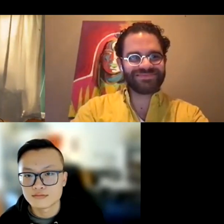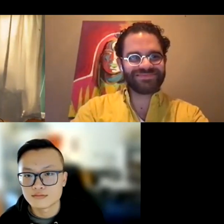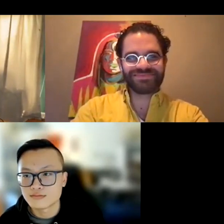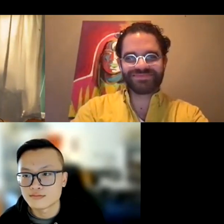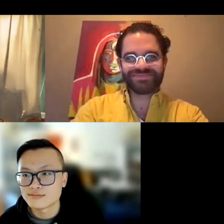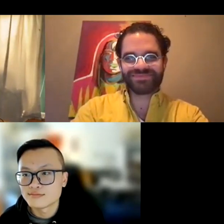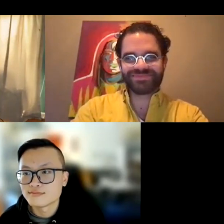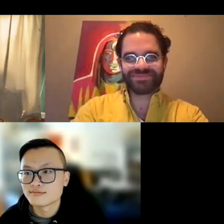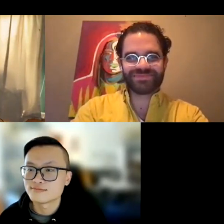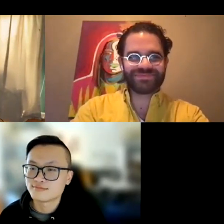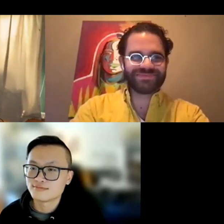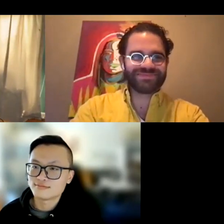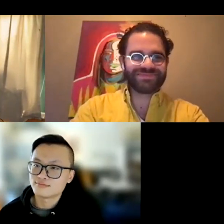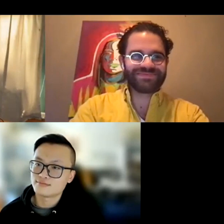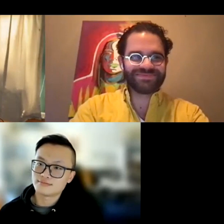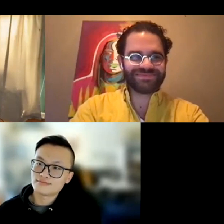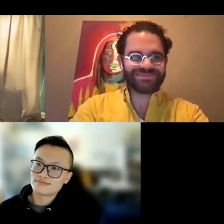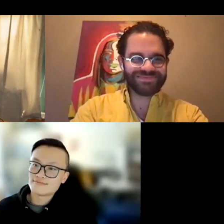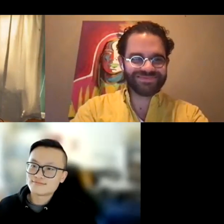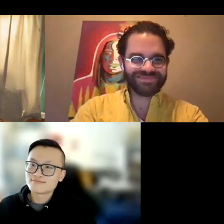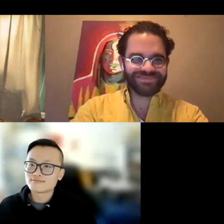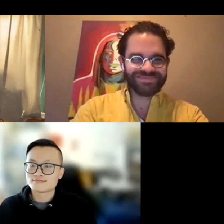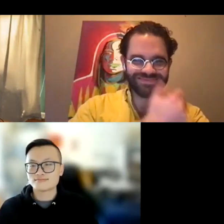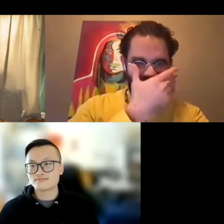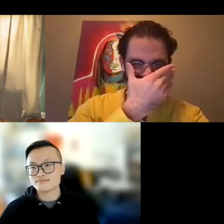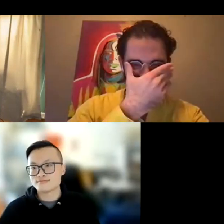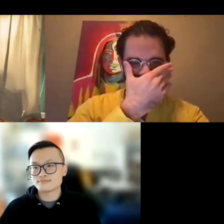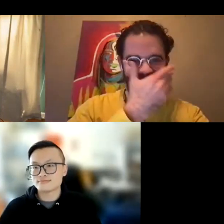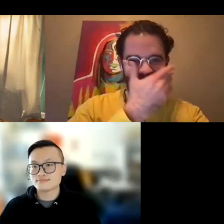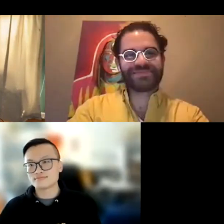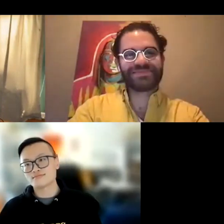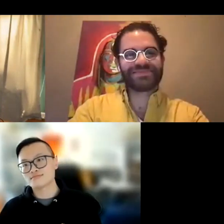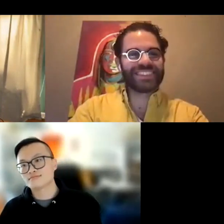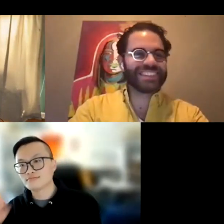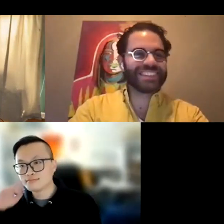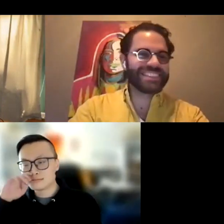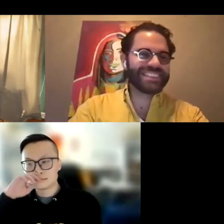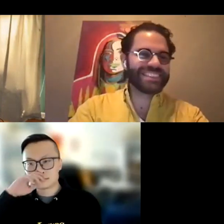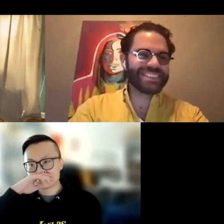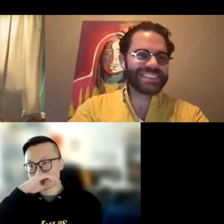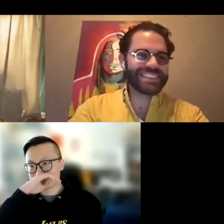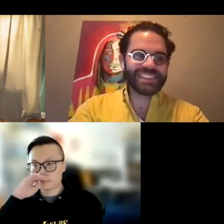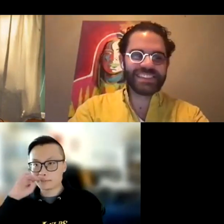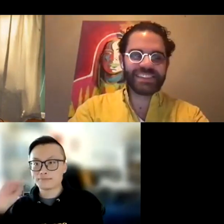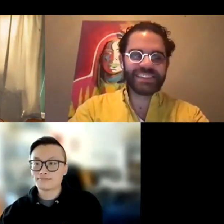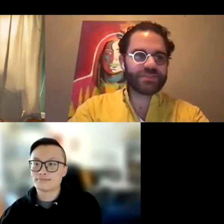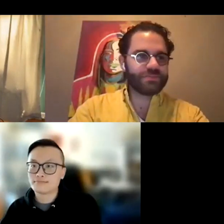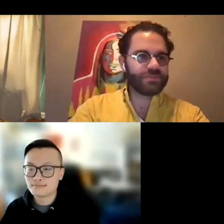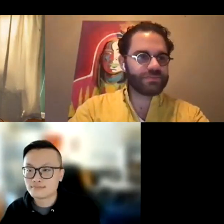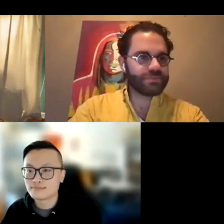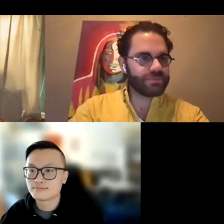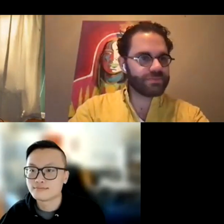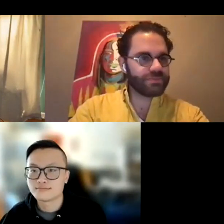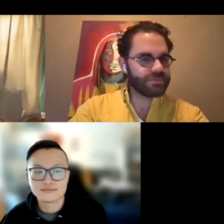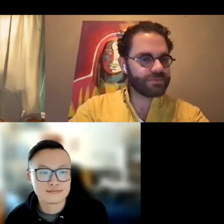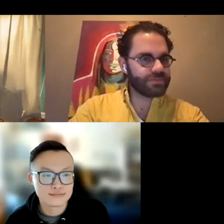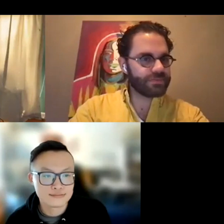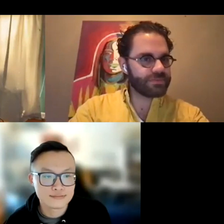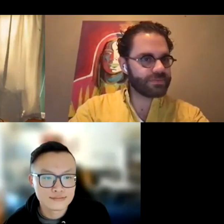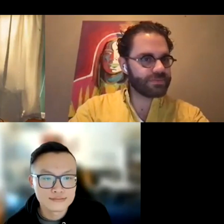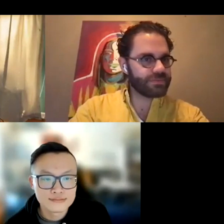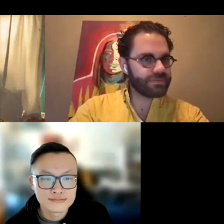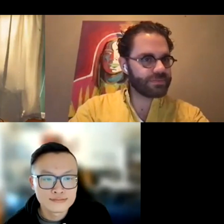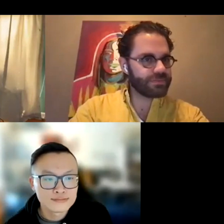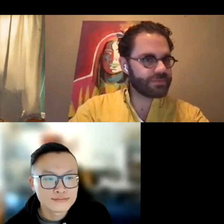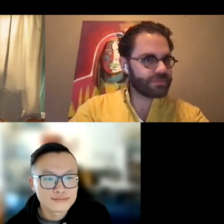whenever I'm doing live events. So you might hear her throughout this as well. But let's just start out with a question.